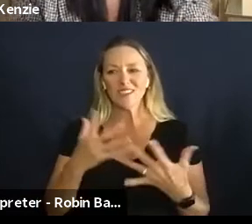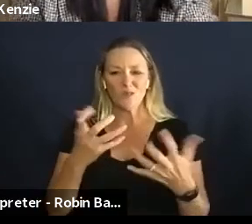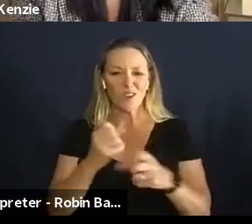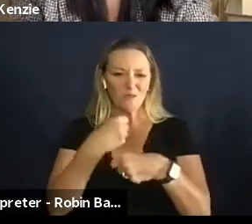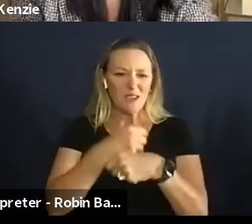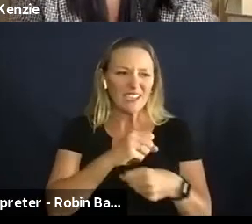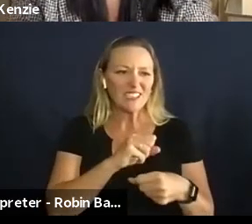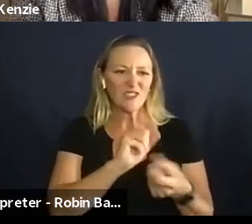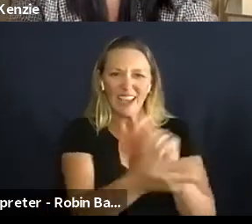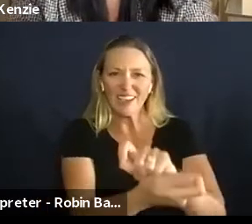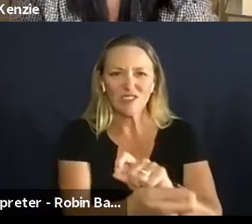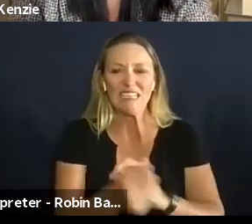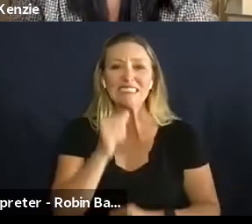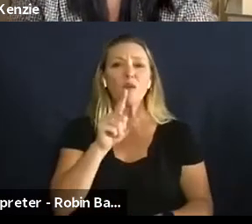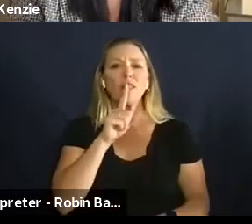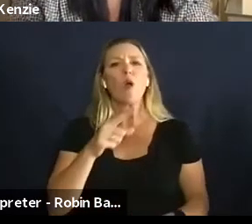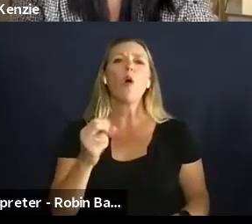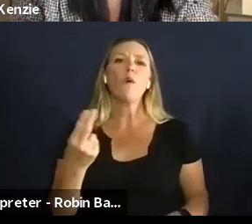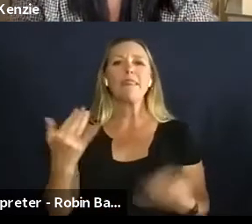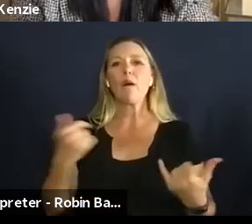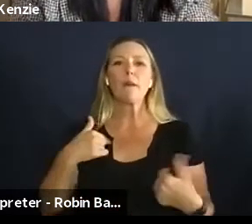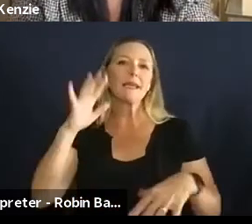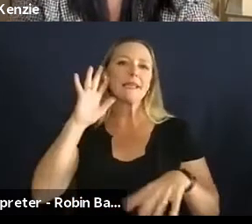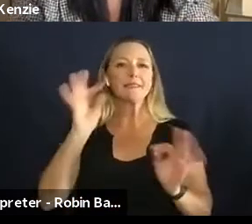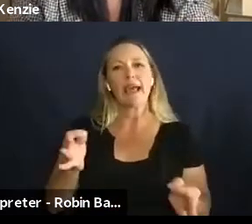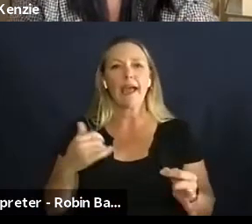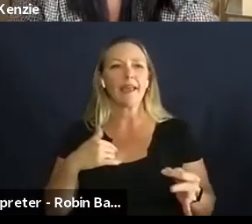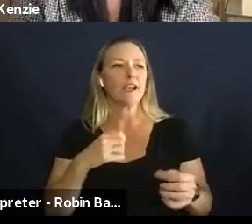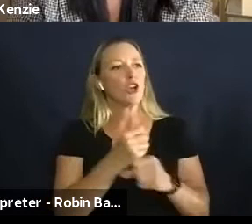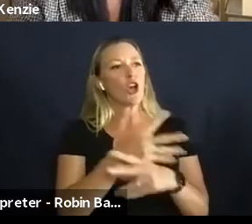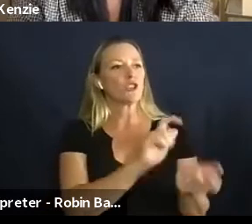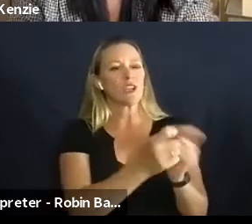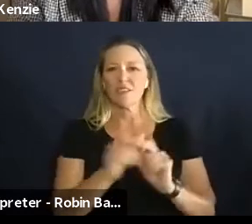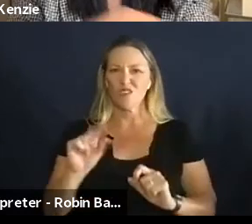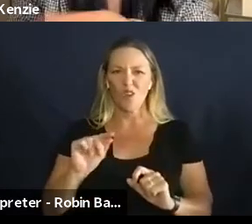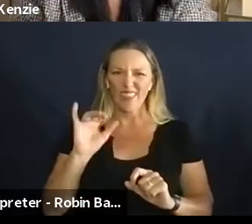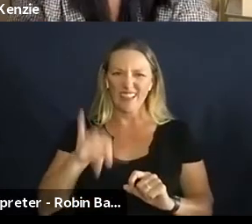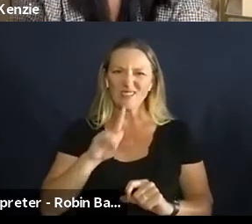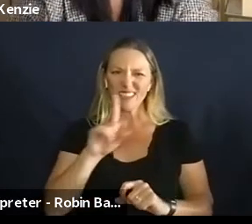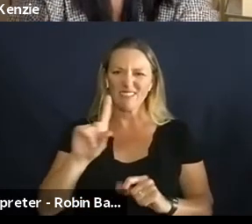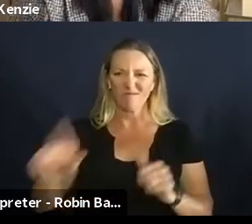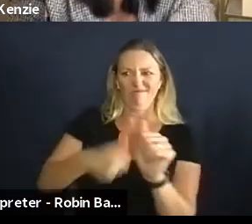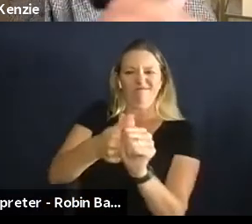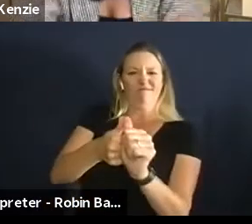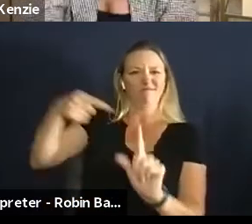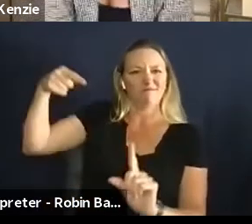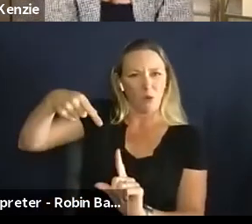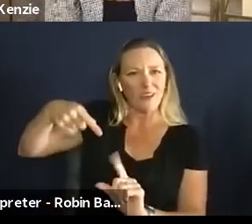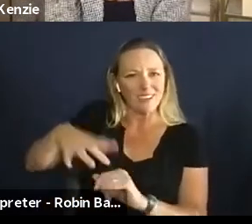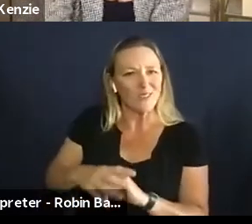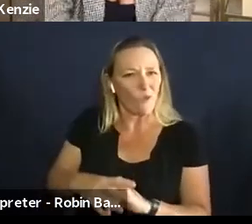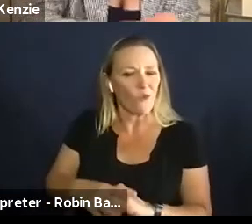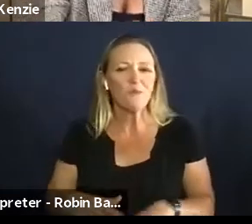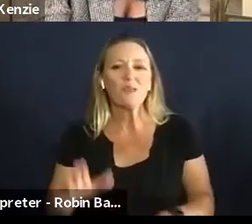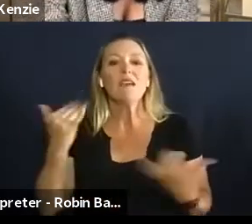is uh kind of at the the um the heart of it all so continuing on down this path um you know